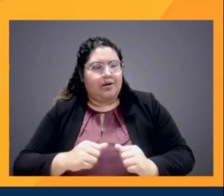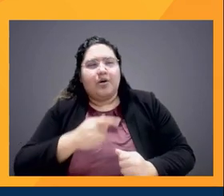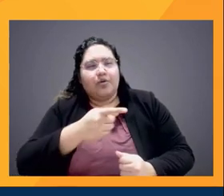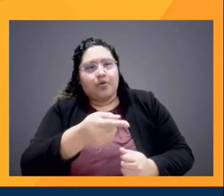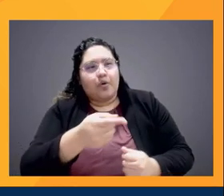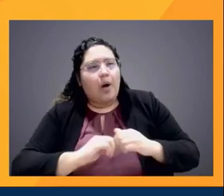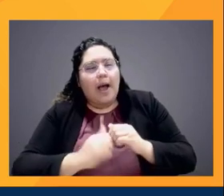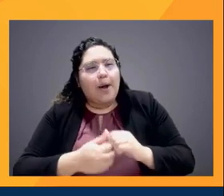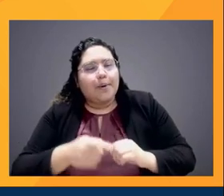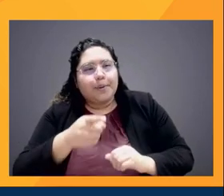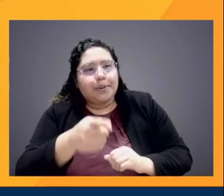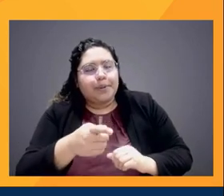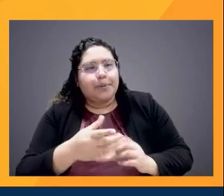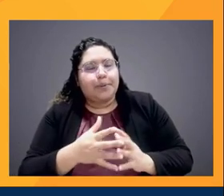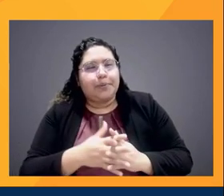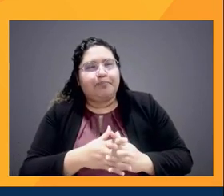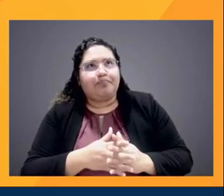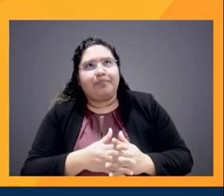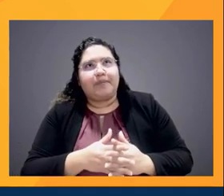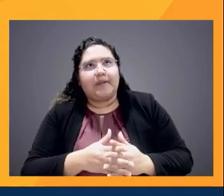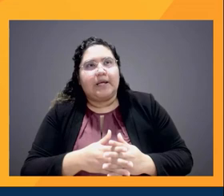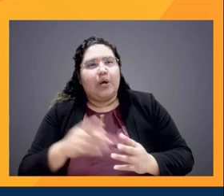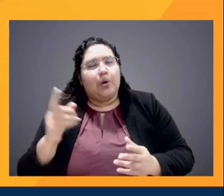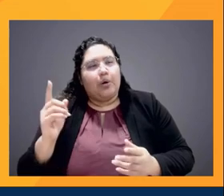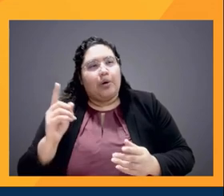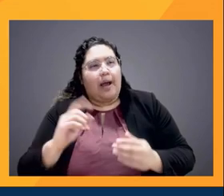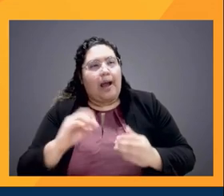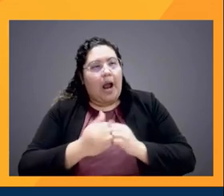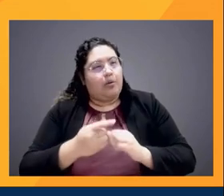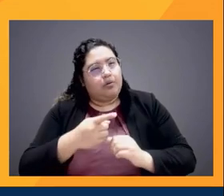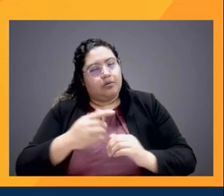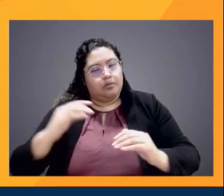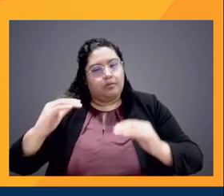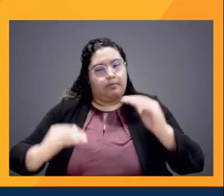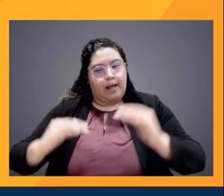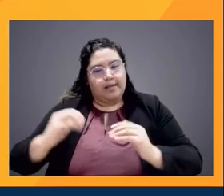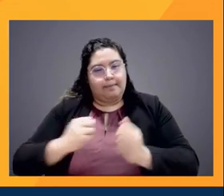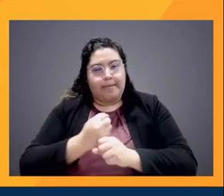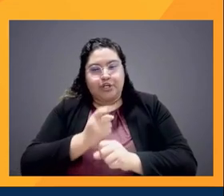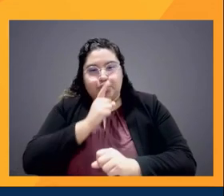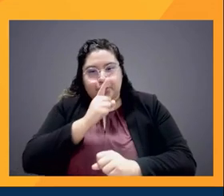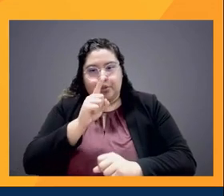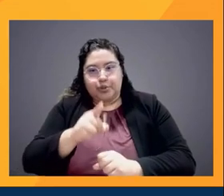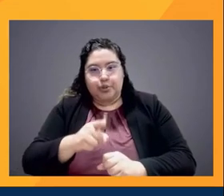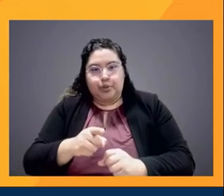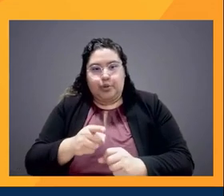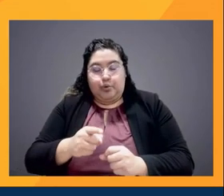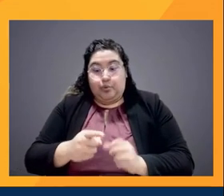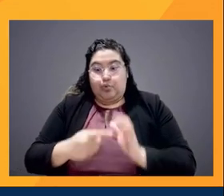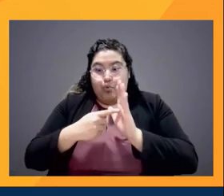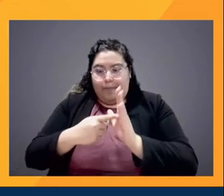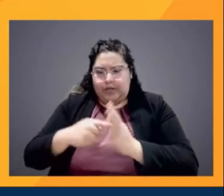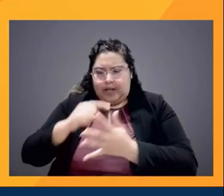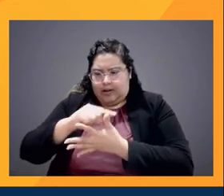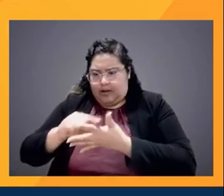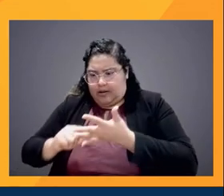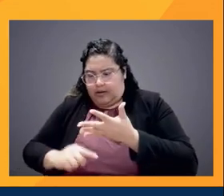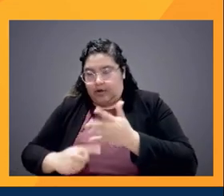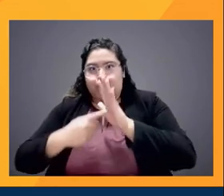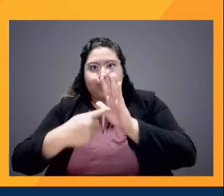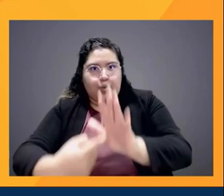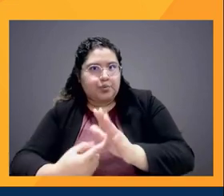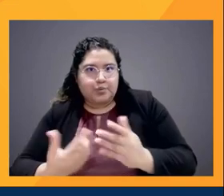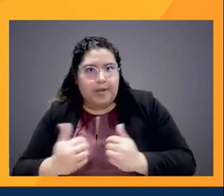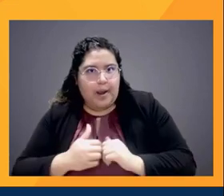where do you find your balance to make sure that you're hitting all of these things that you want to make sure that you're representing? I,